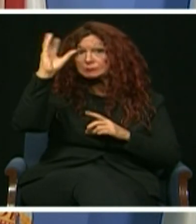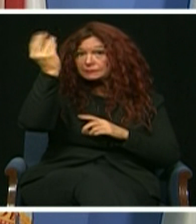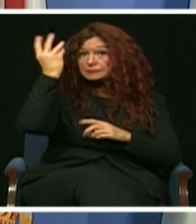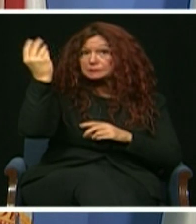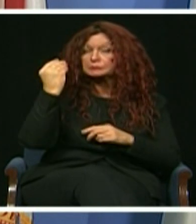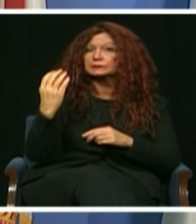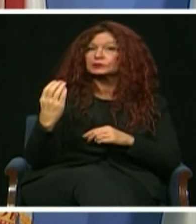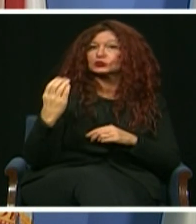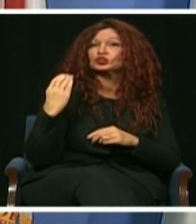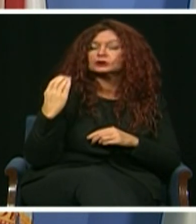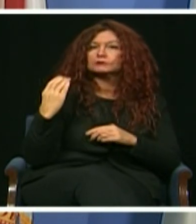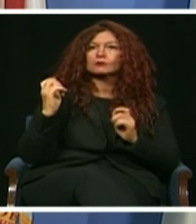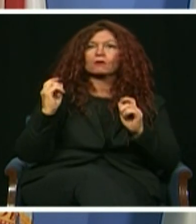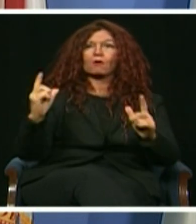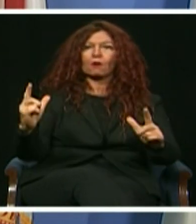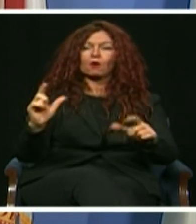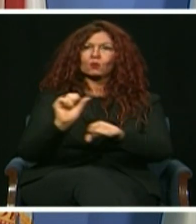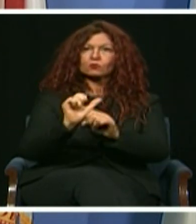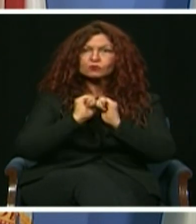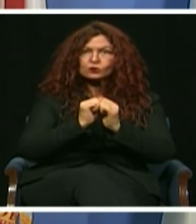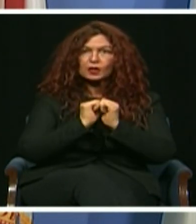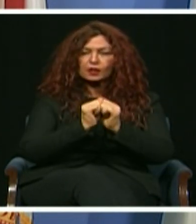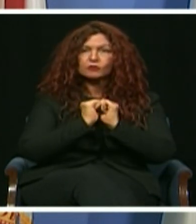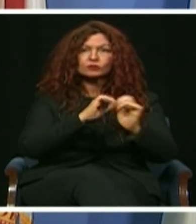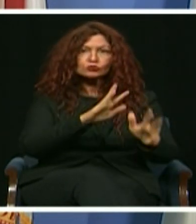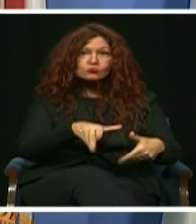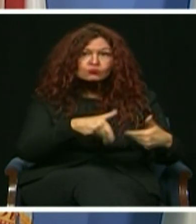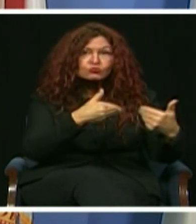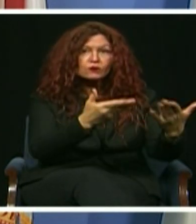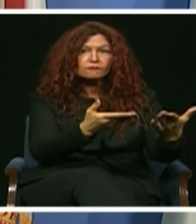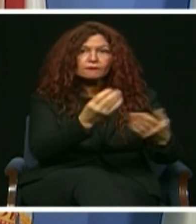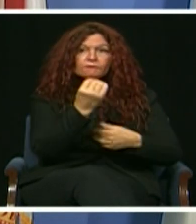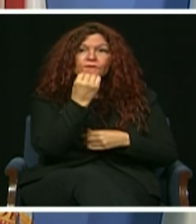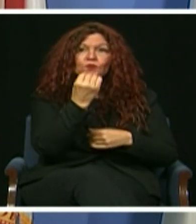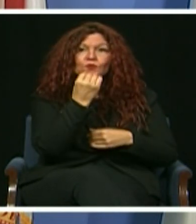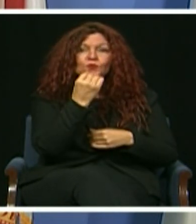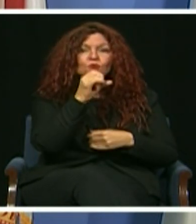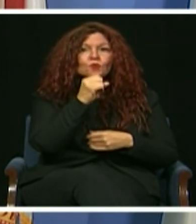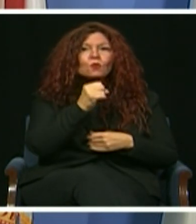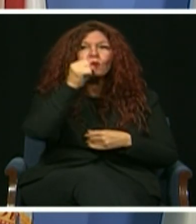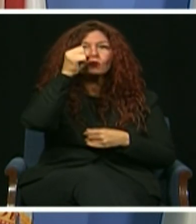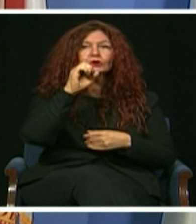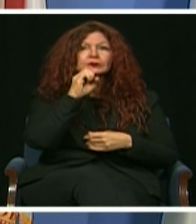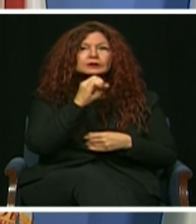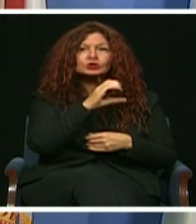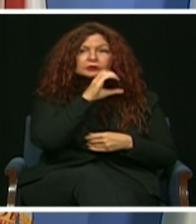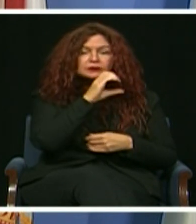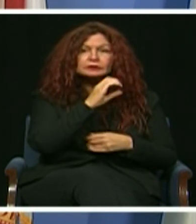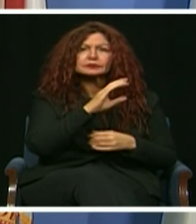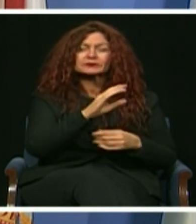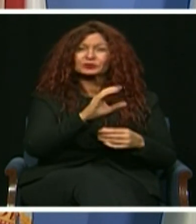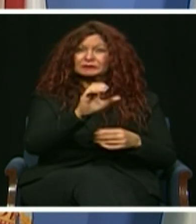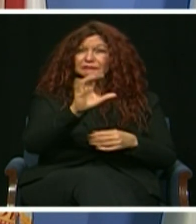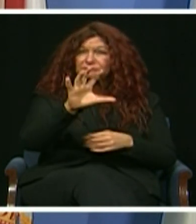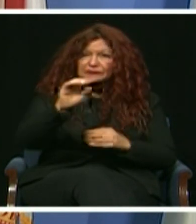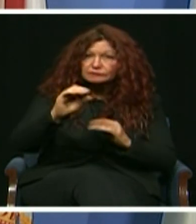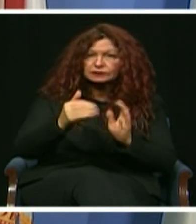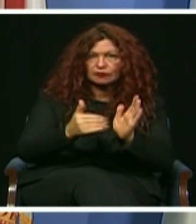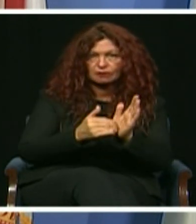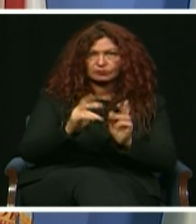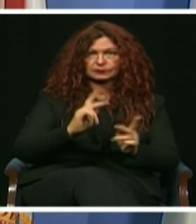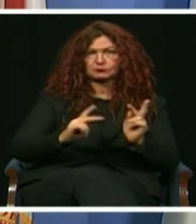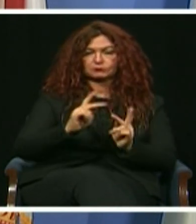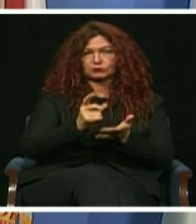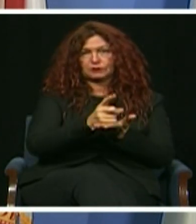community partners, that program now serves nearly 50,000 seniors each week and has provided almost